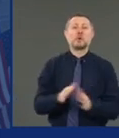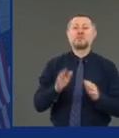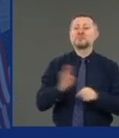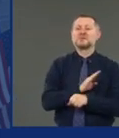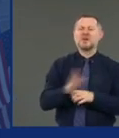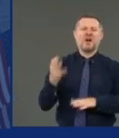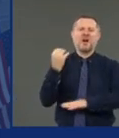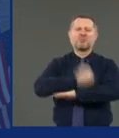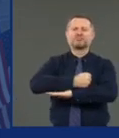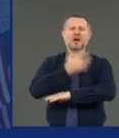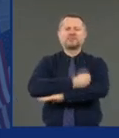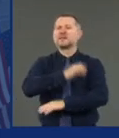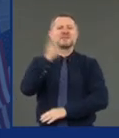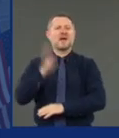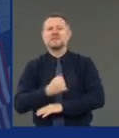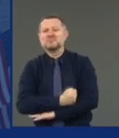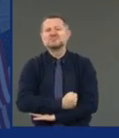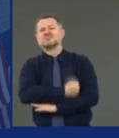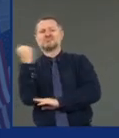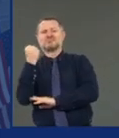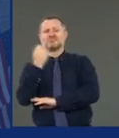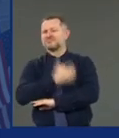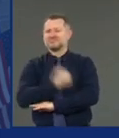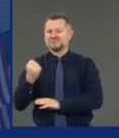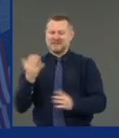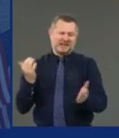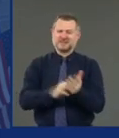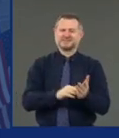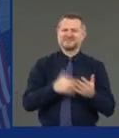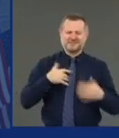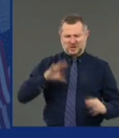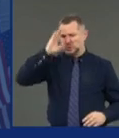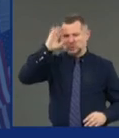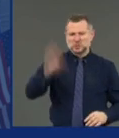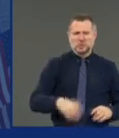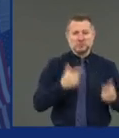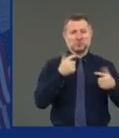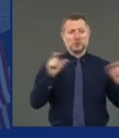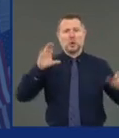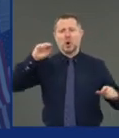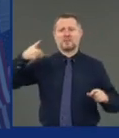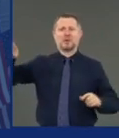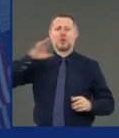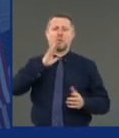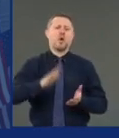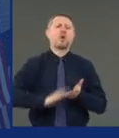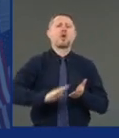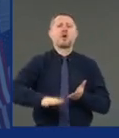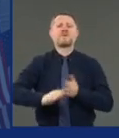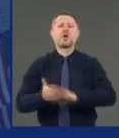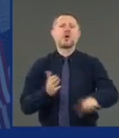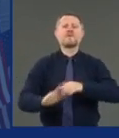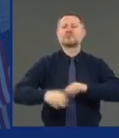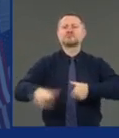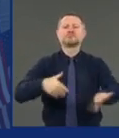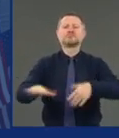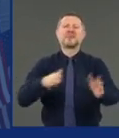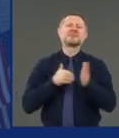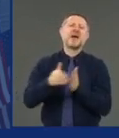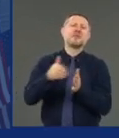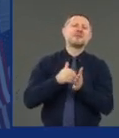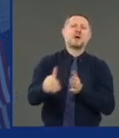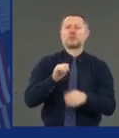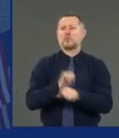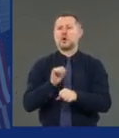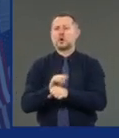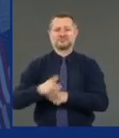that the large corporations are going to lay off thousands and thousands of workers. And they're going to use this pandemic as